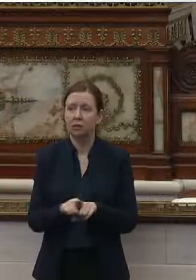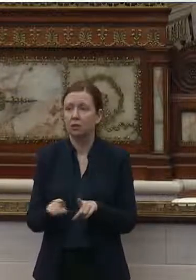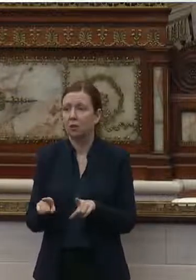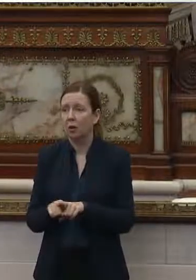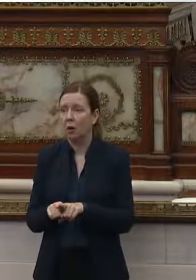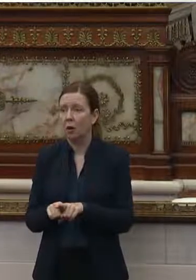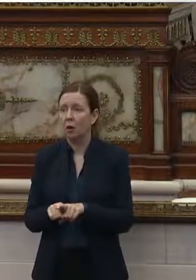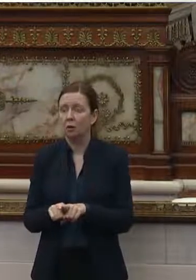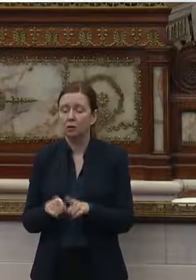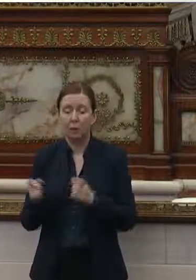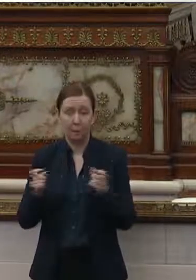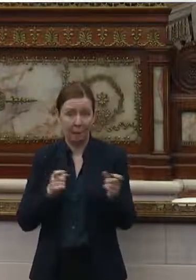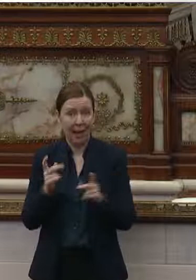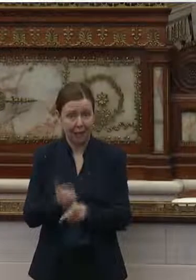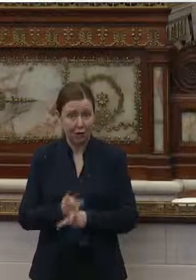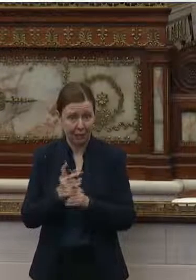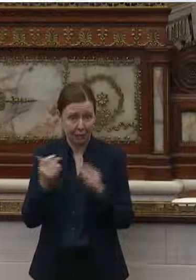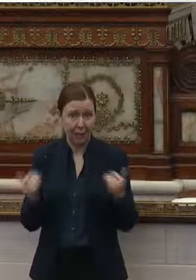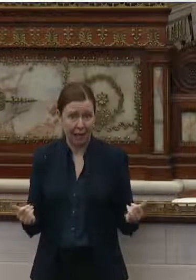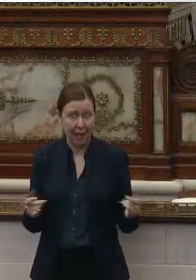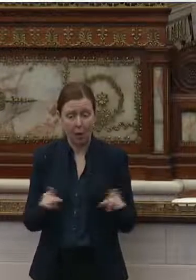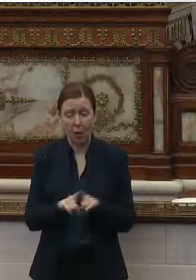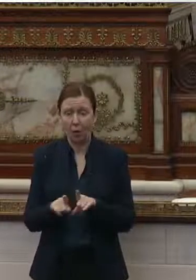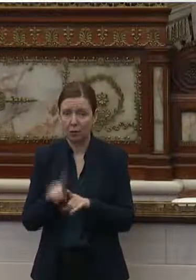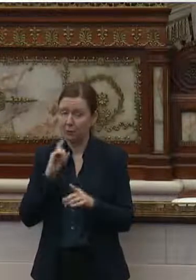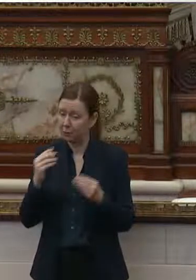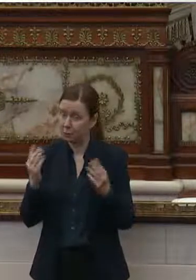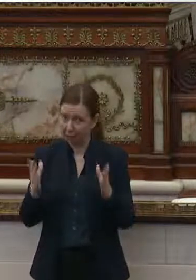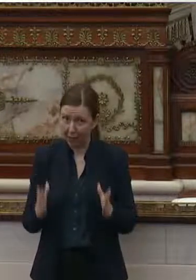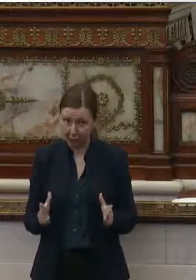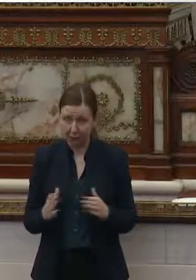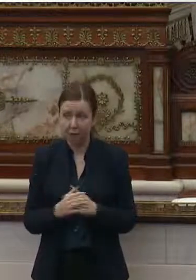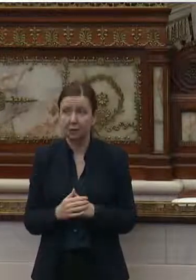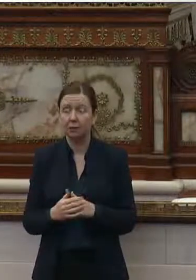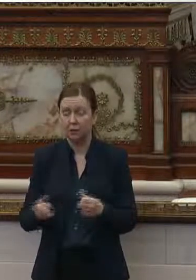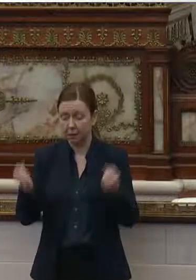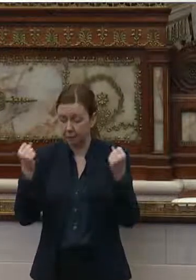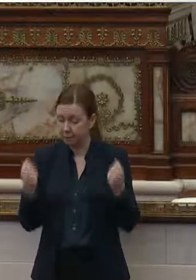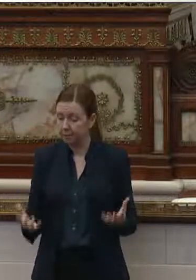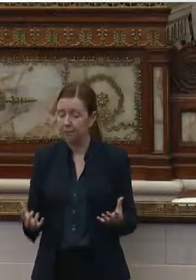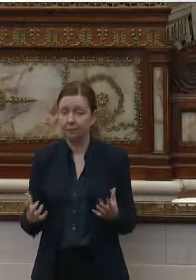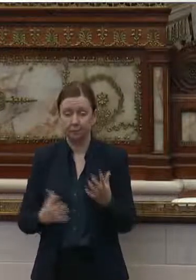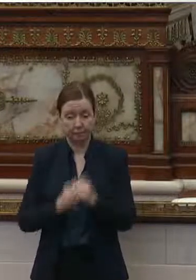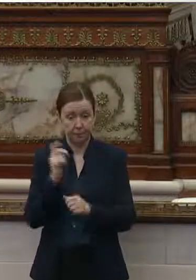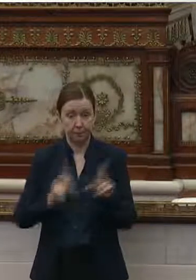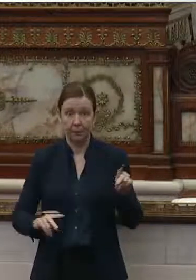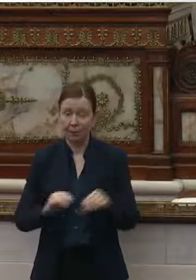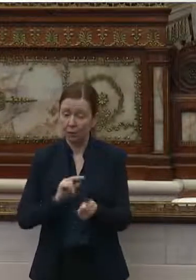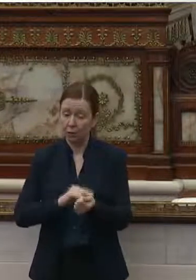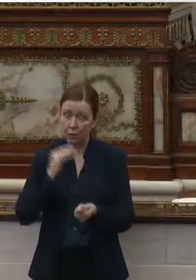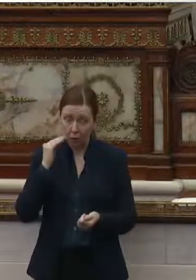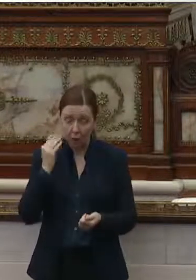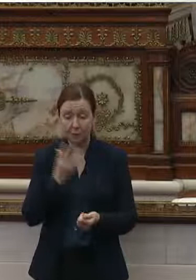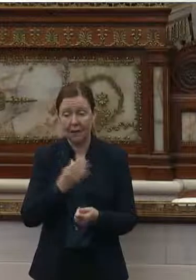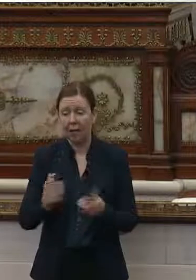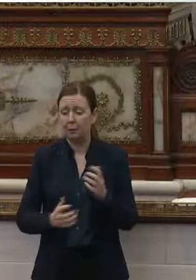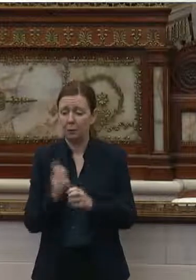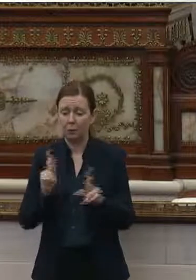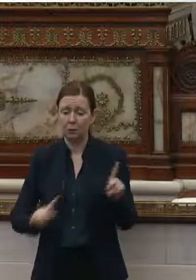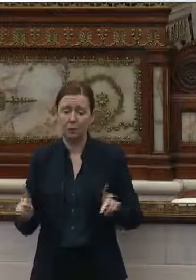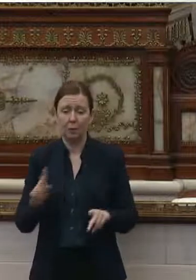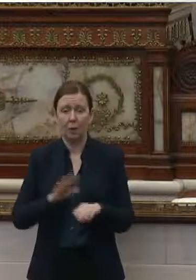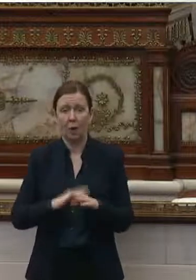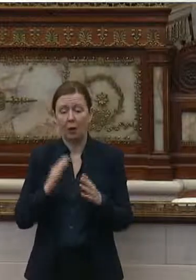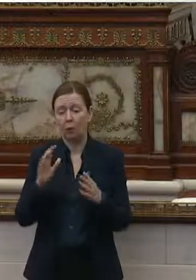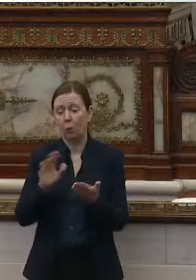managed care now also is providers of many, majority of people in nursing homes and majority of people on